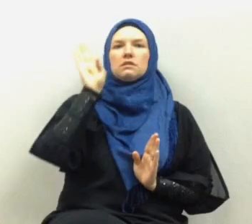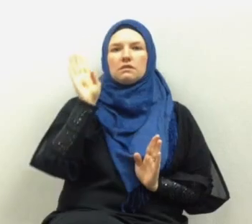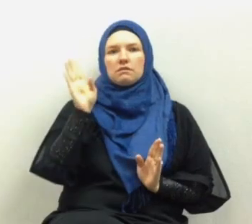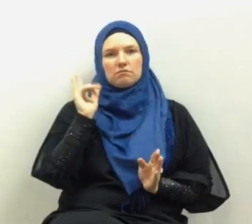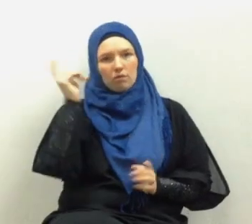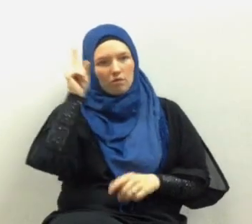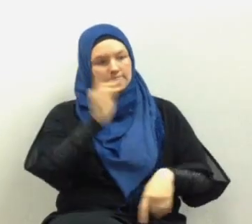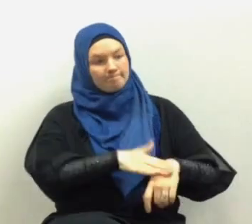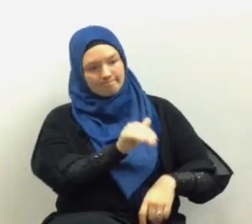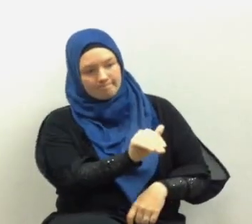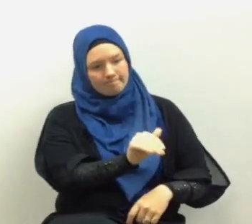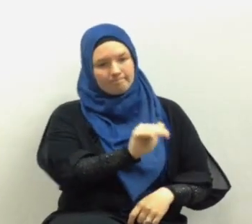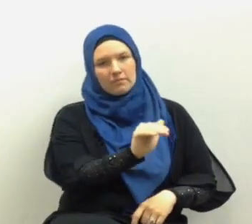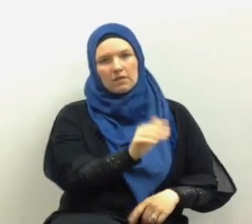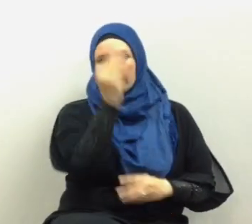attention